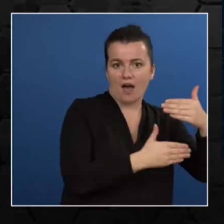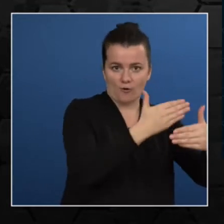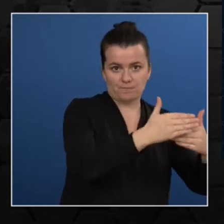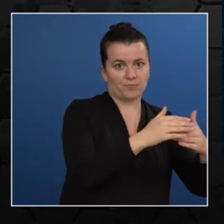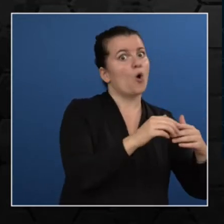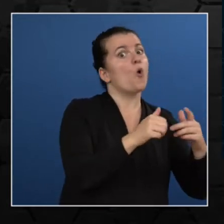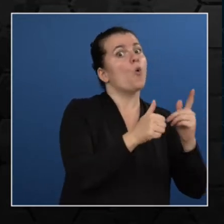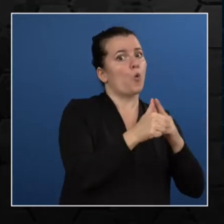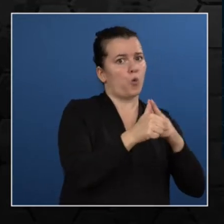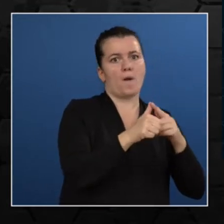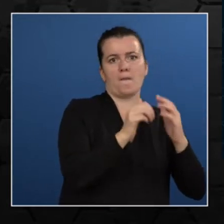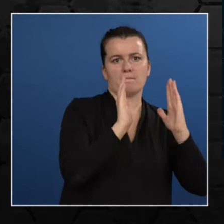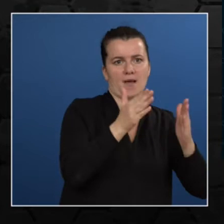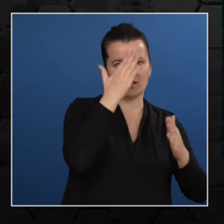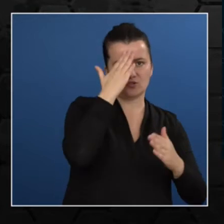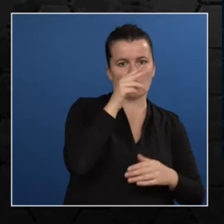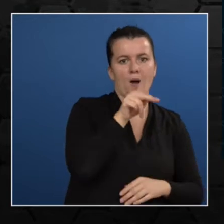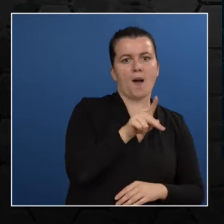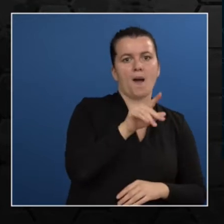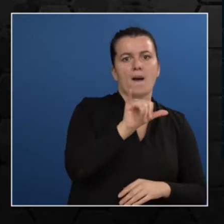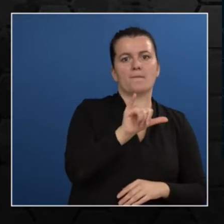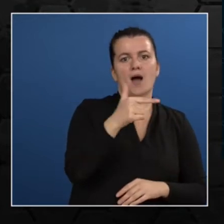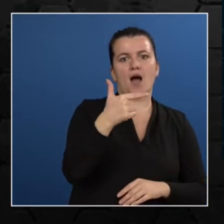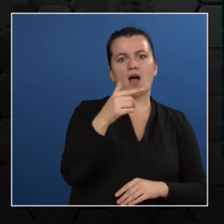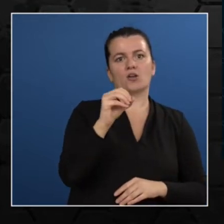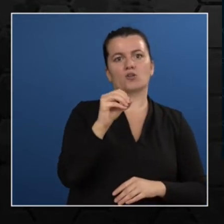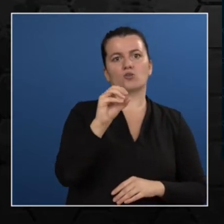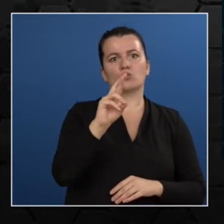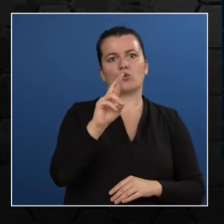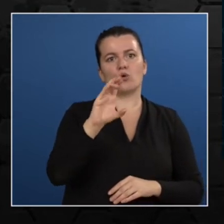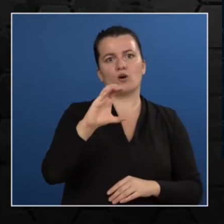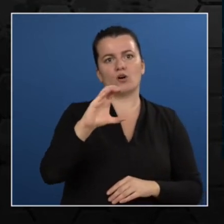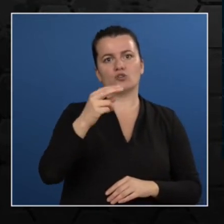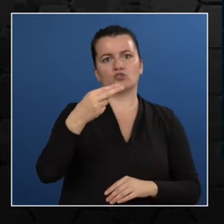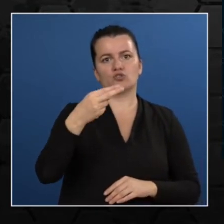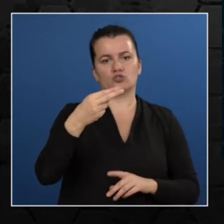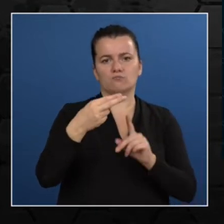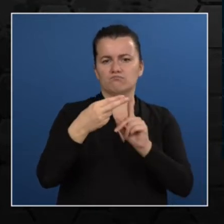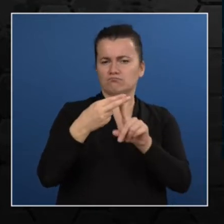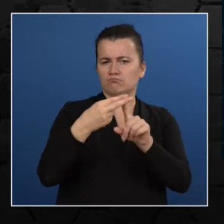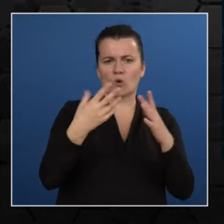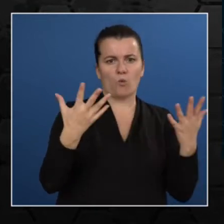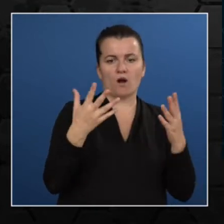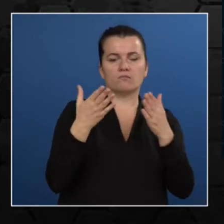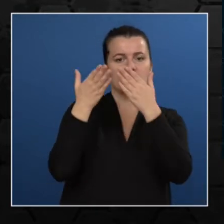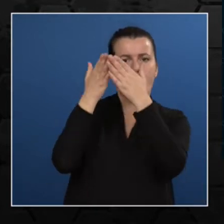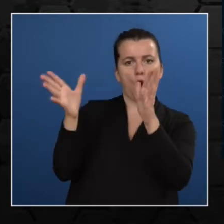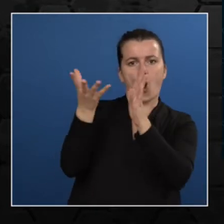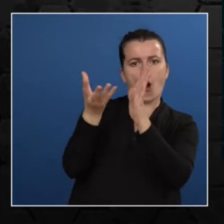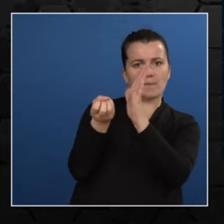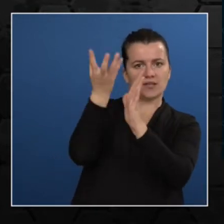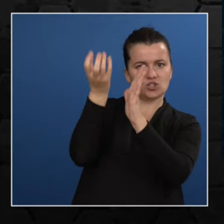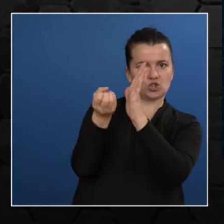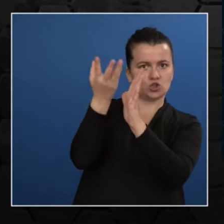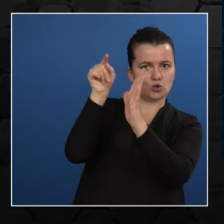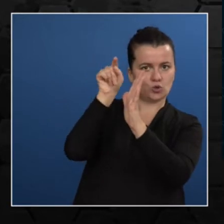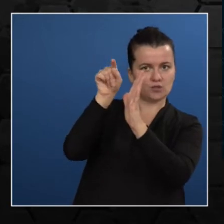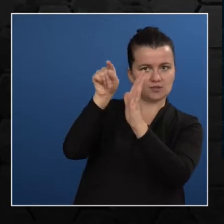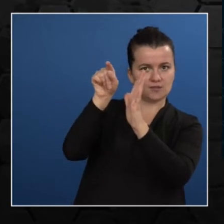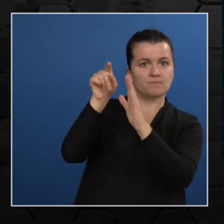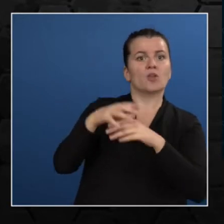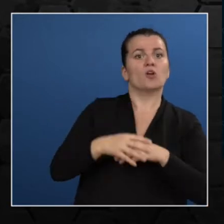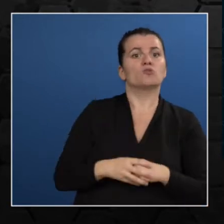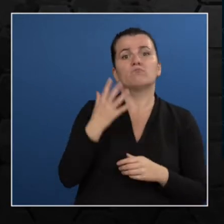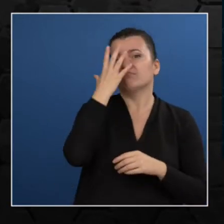PyTorch. And PyTorch is an open source Python framework which was developed by Facebook AI research team. And it's very